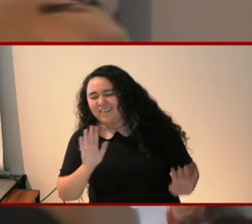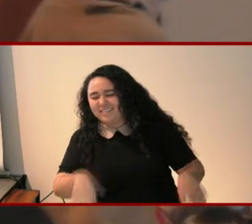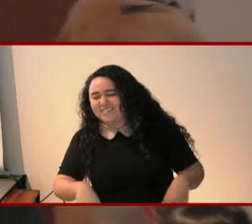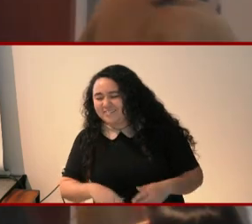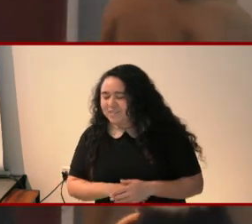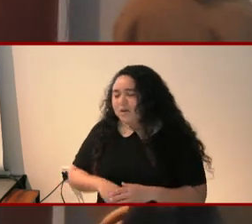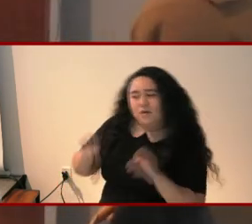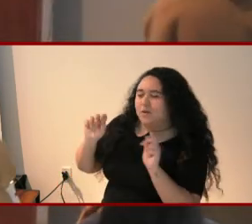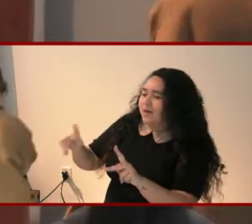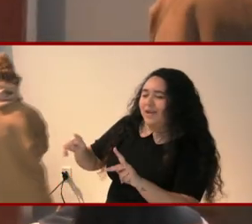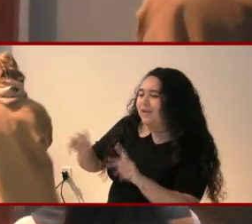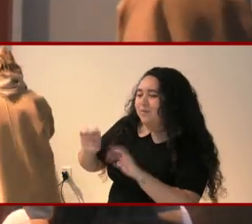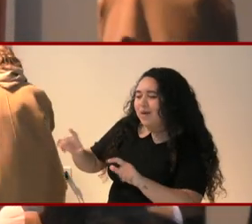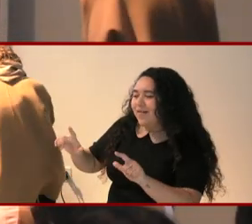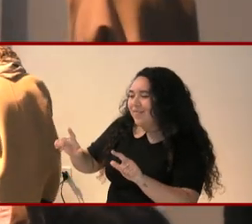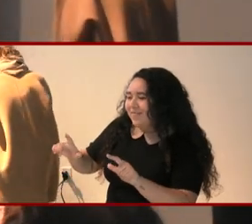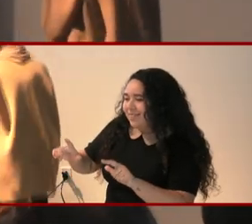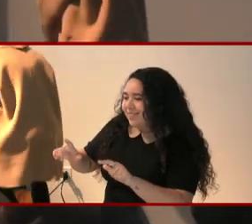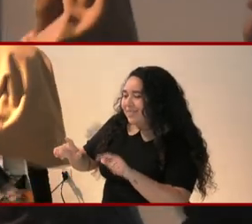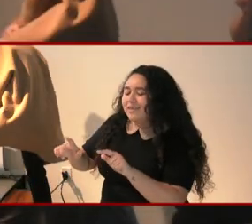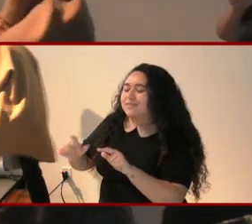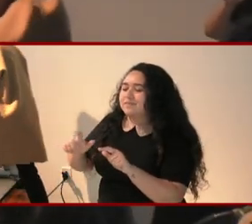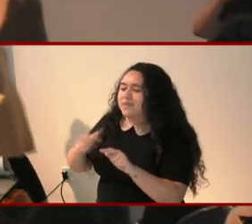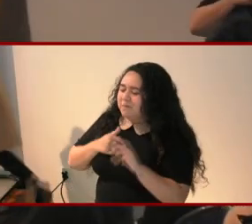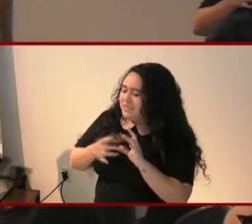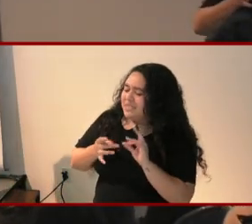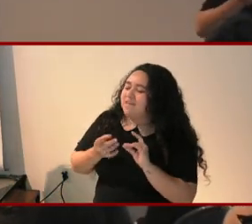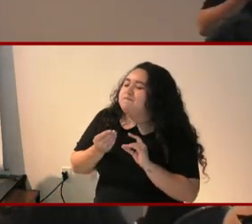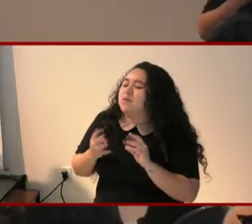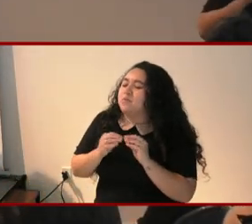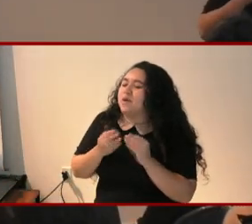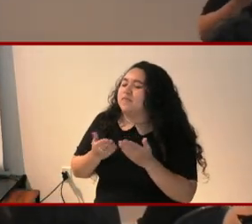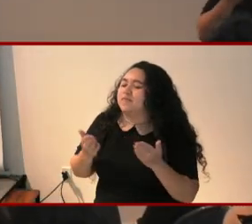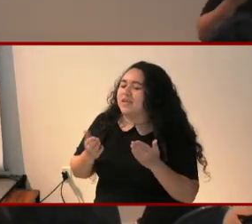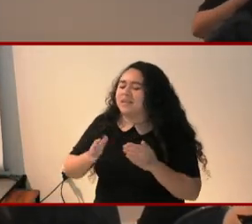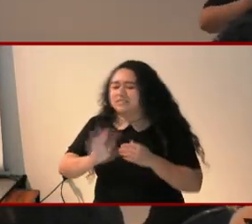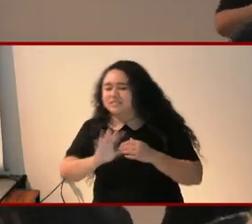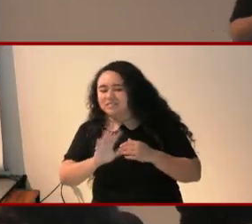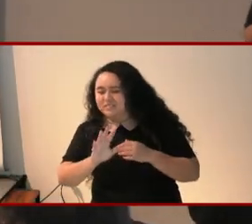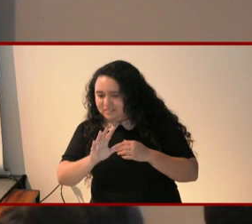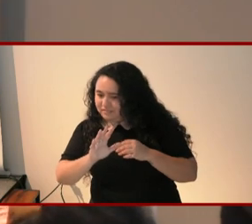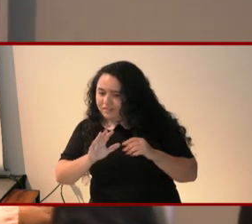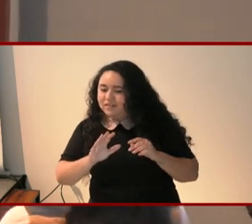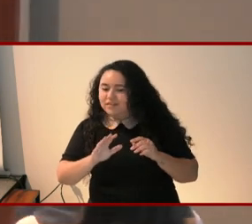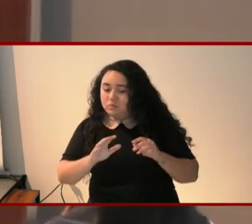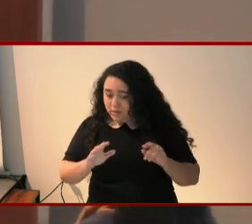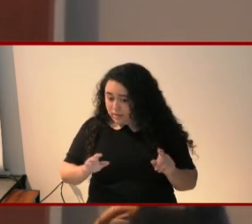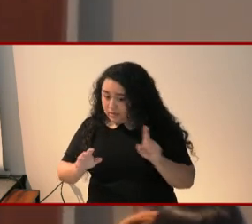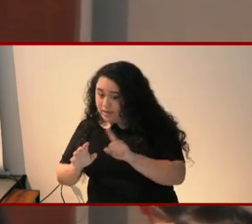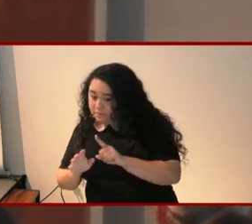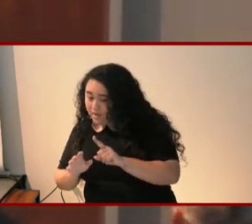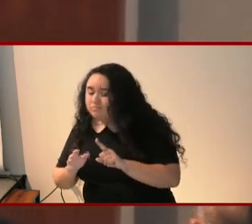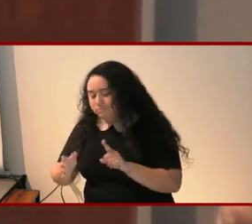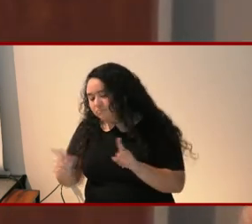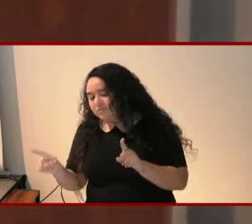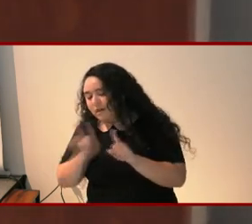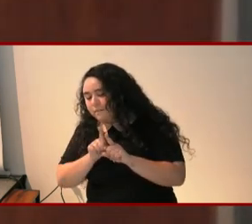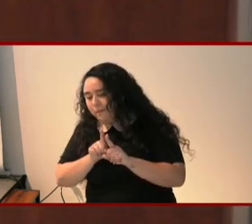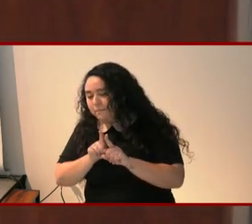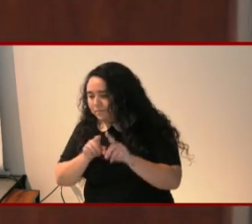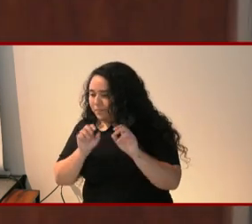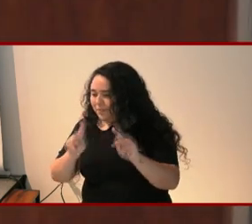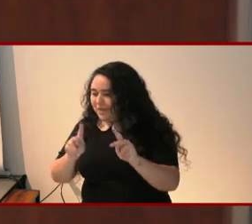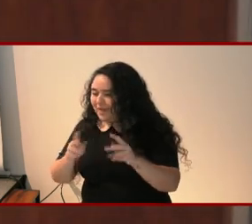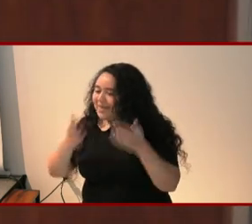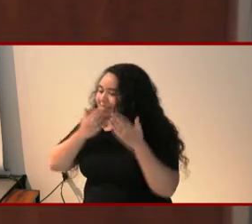Okay, well, just let me say a few more things. You come up here with me. Okay. This is good. Thank